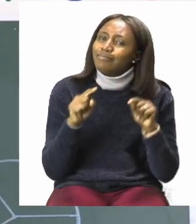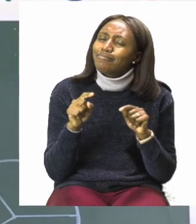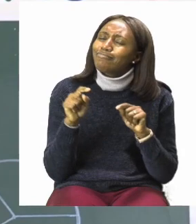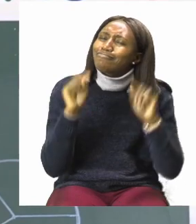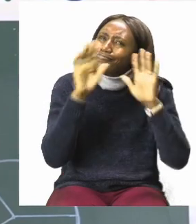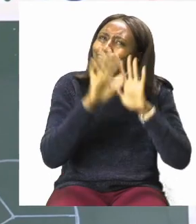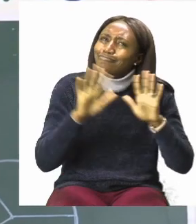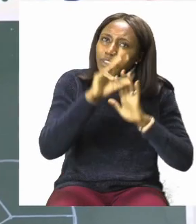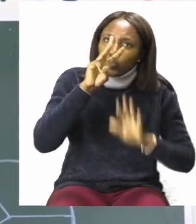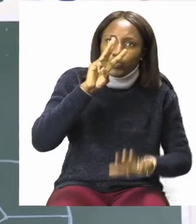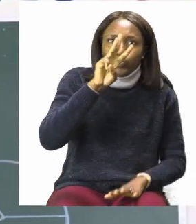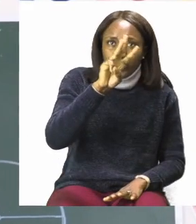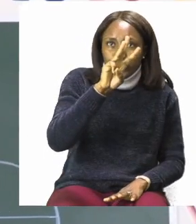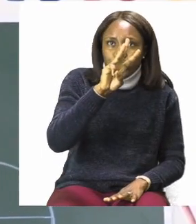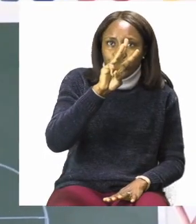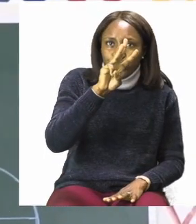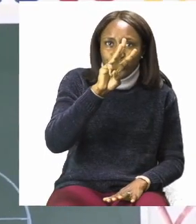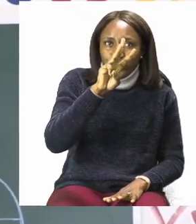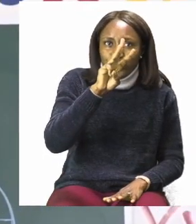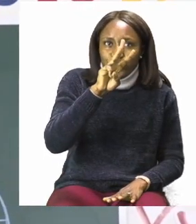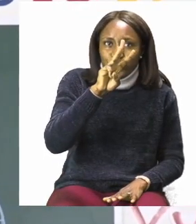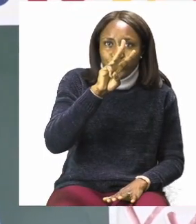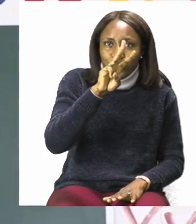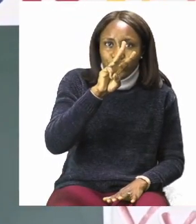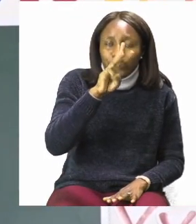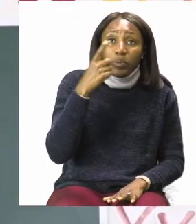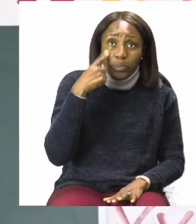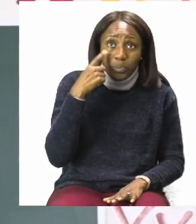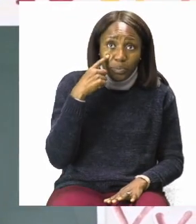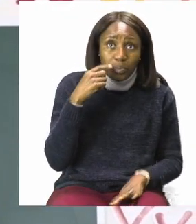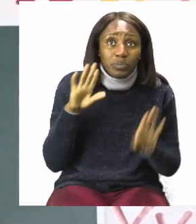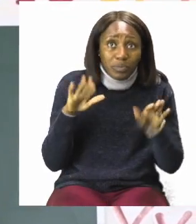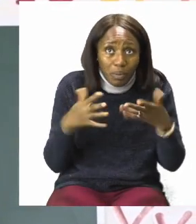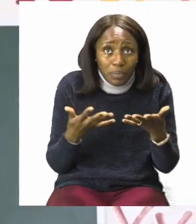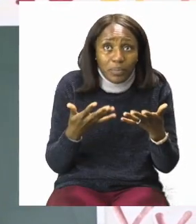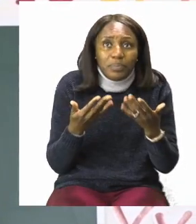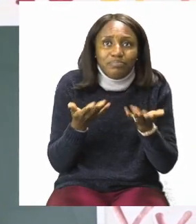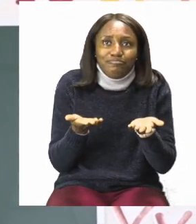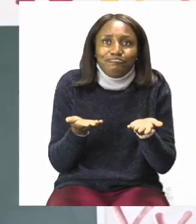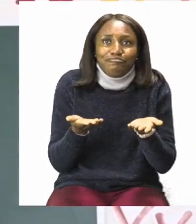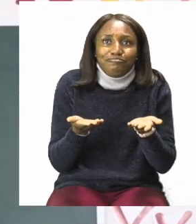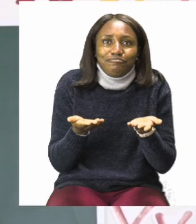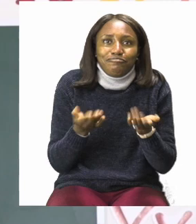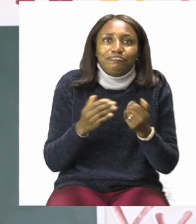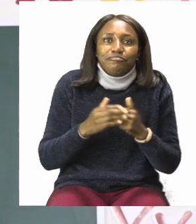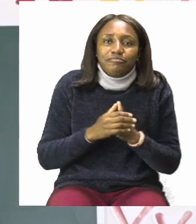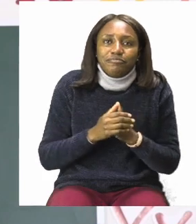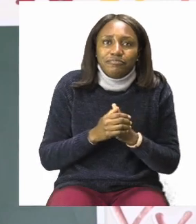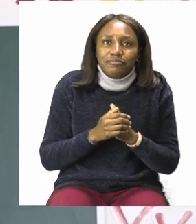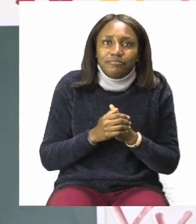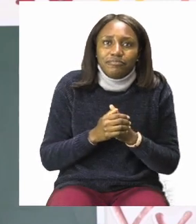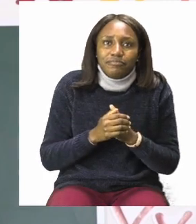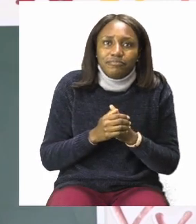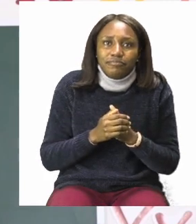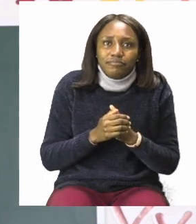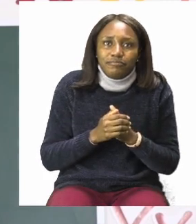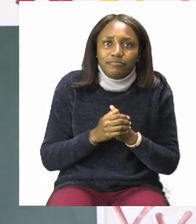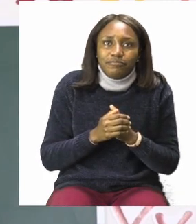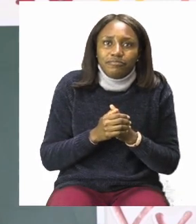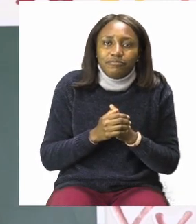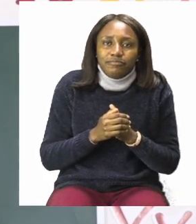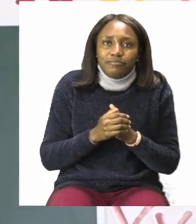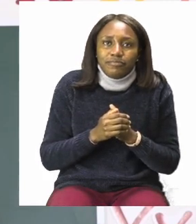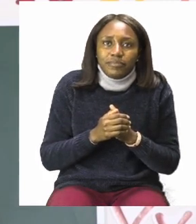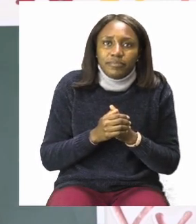color three of them which basically means the entire fraction. So when you're coloring boys and girls make sure that even